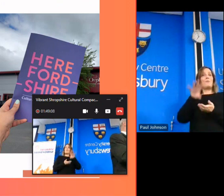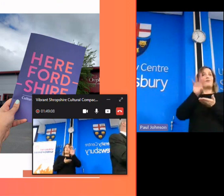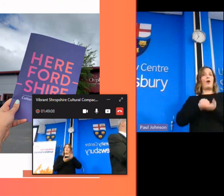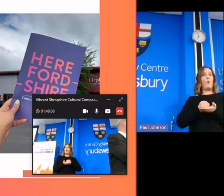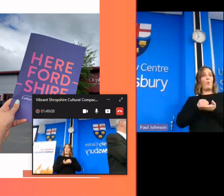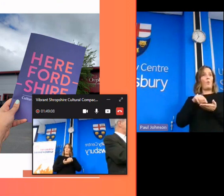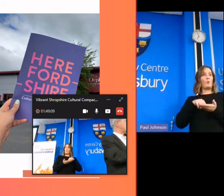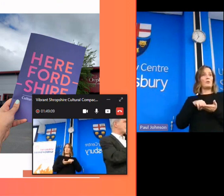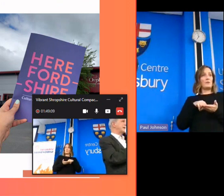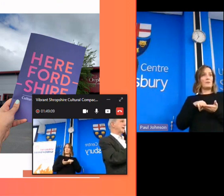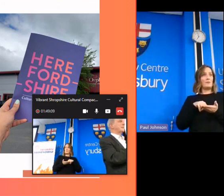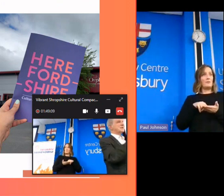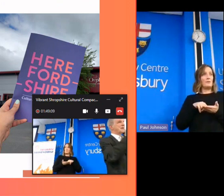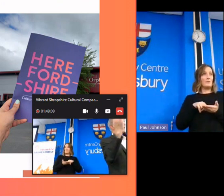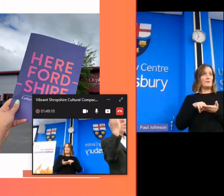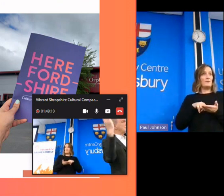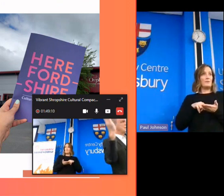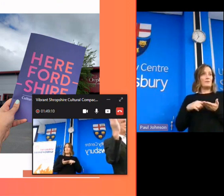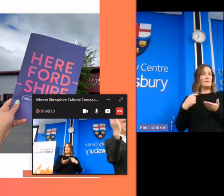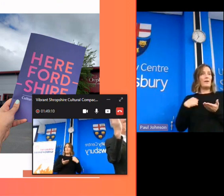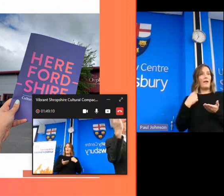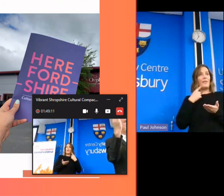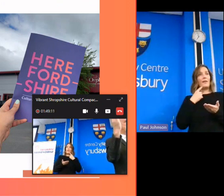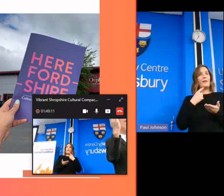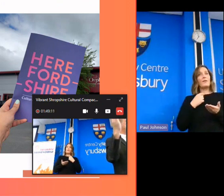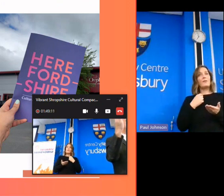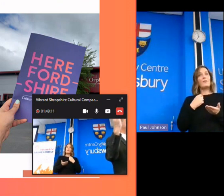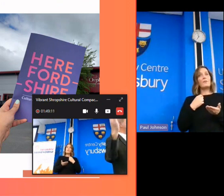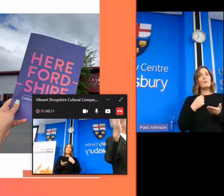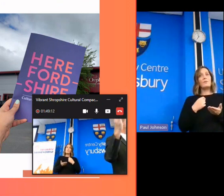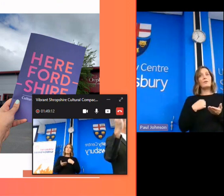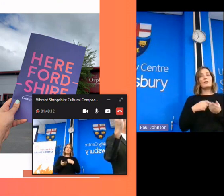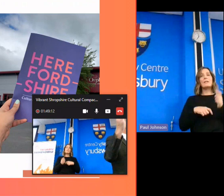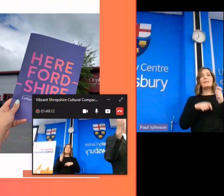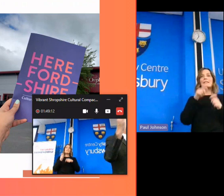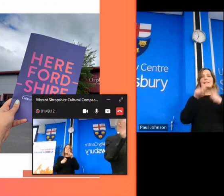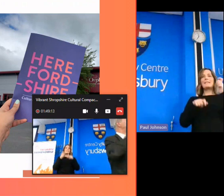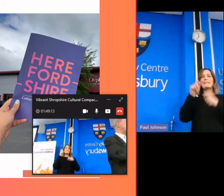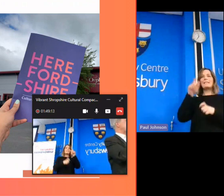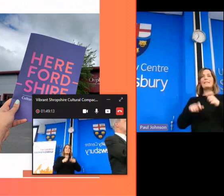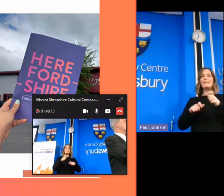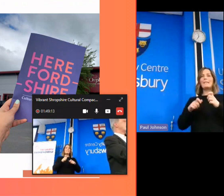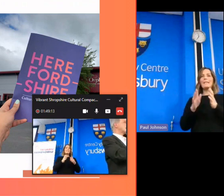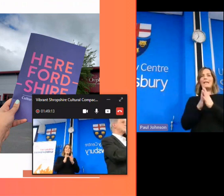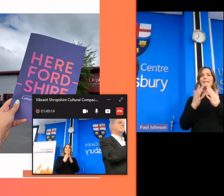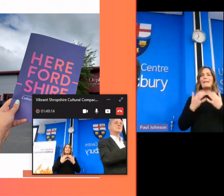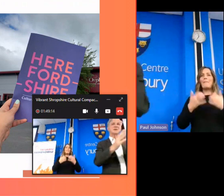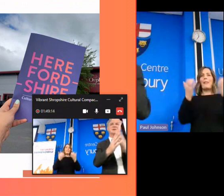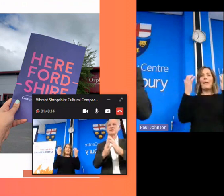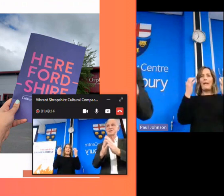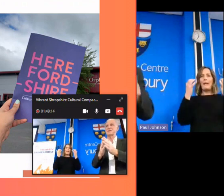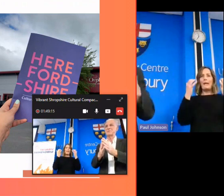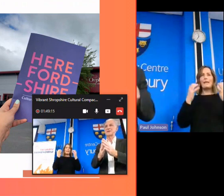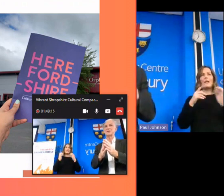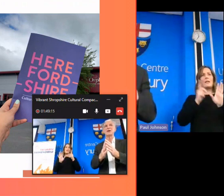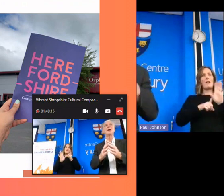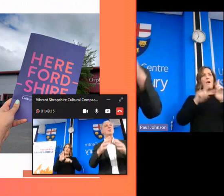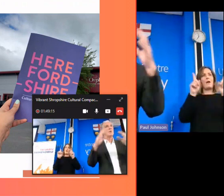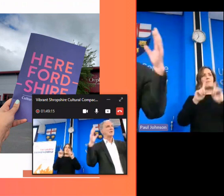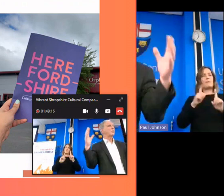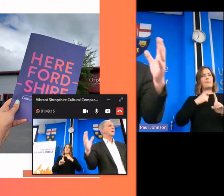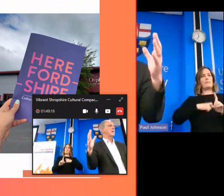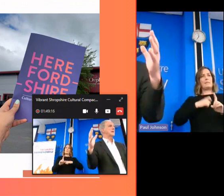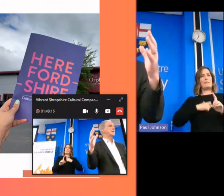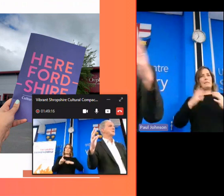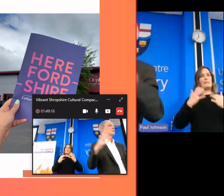and i think it is really so we've also been looking at citizens assemblers but now younger people systems assemblies